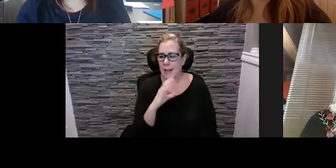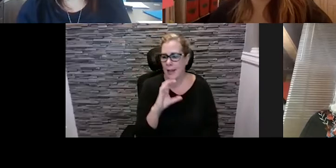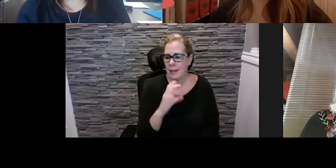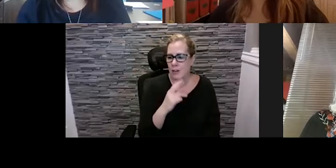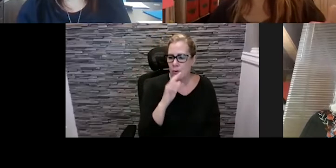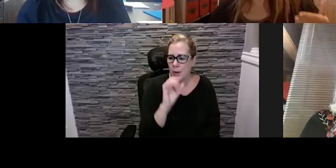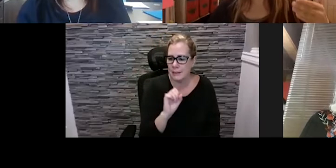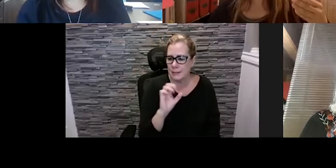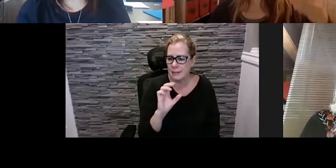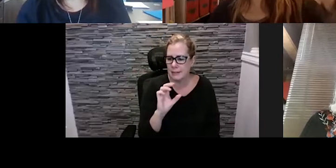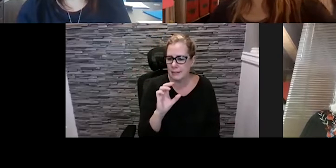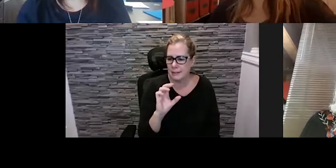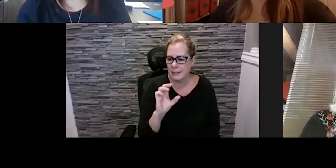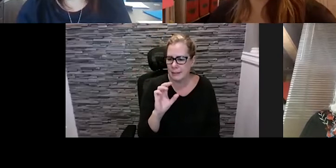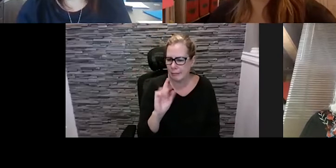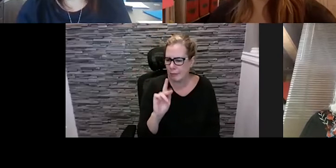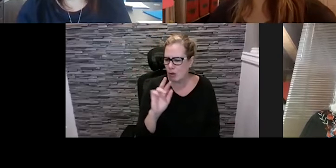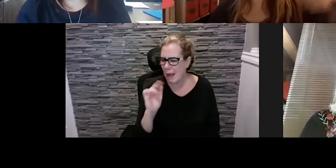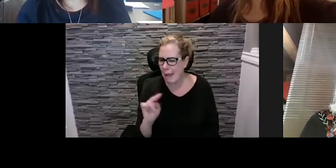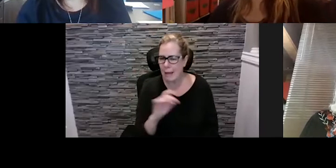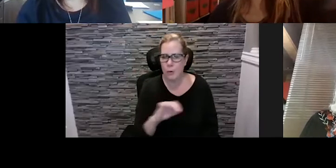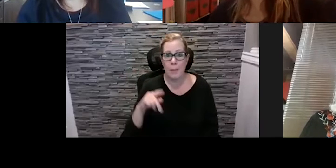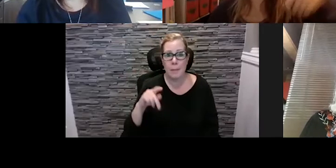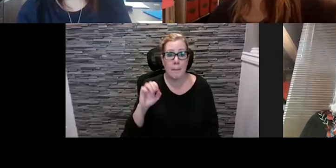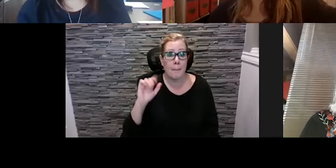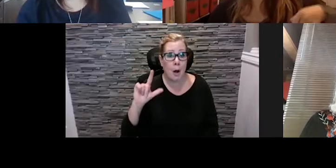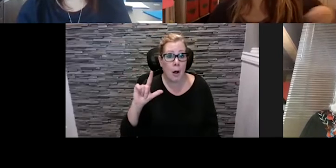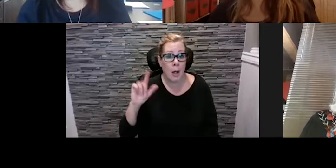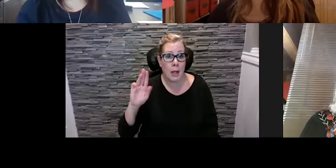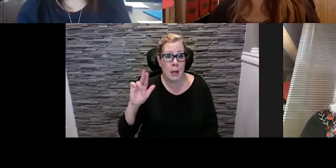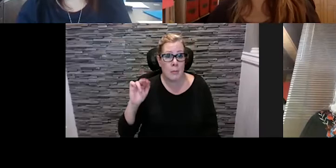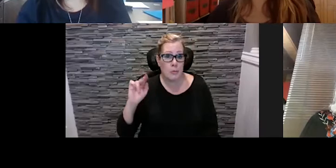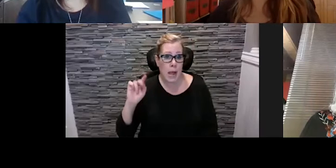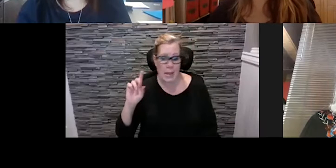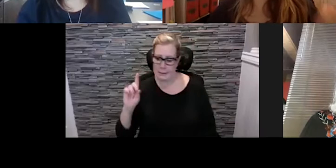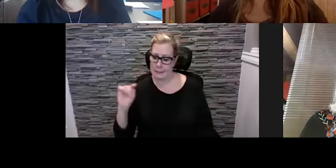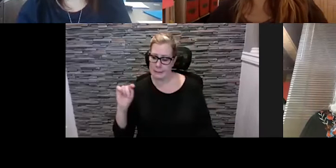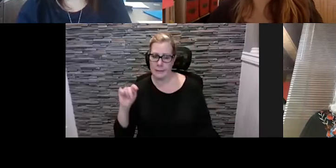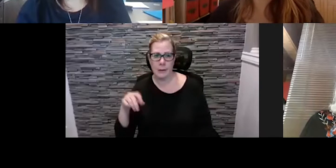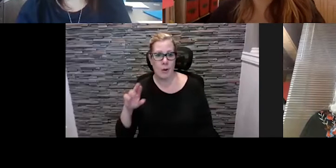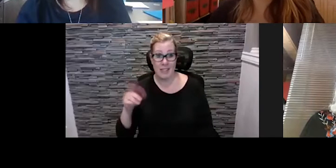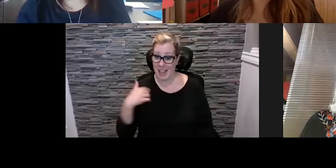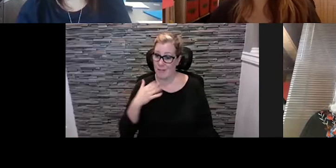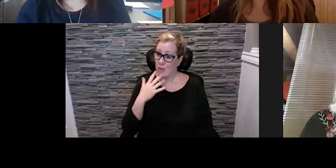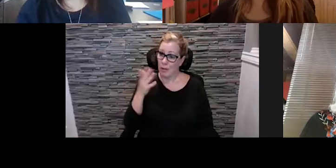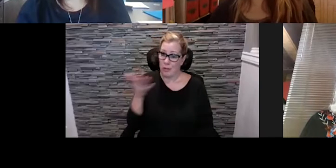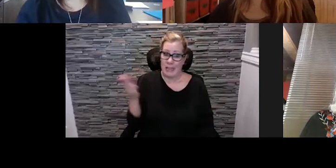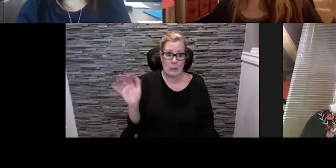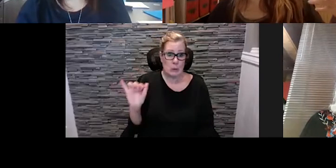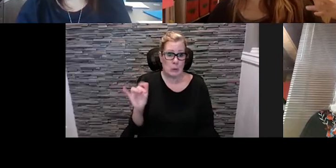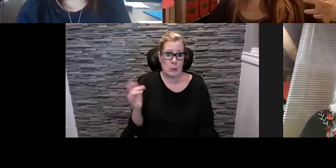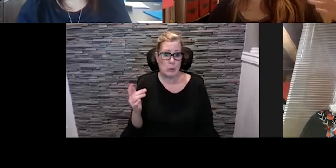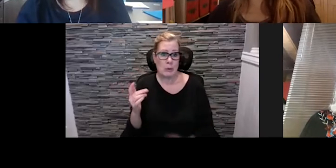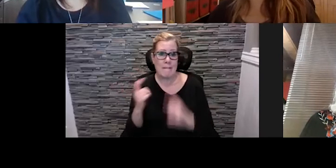moffitt or paul brandt who also have their colored piece up there um